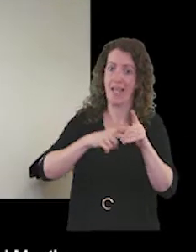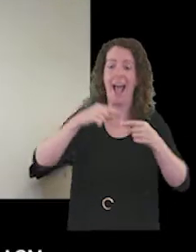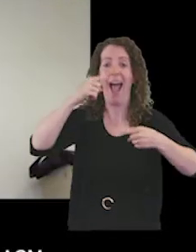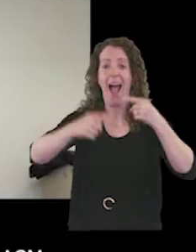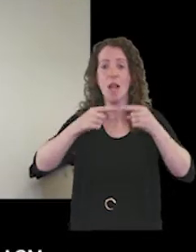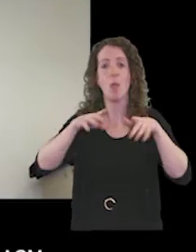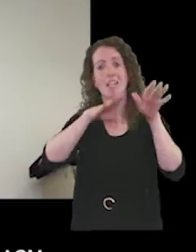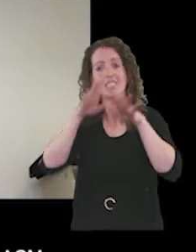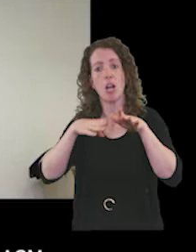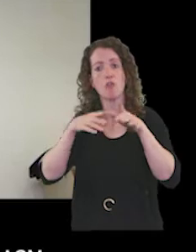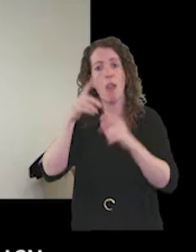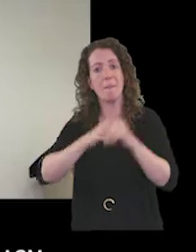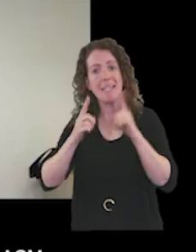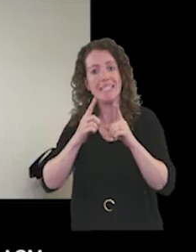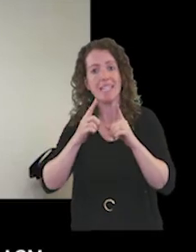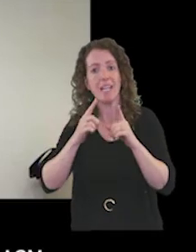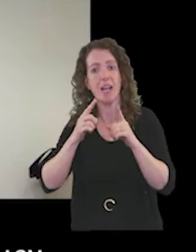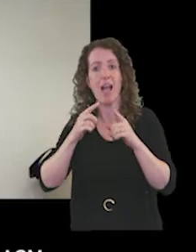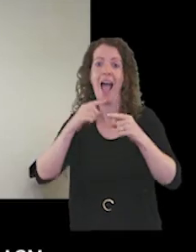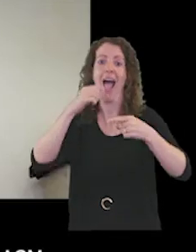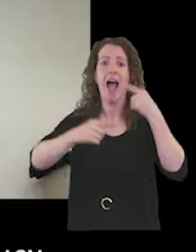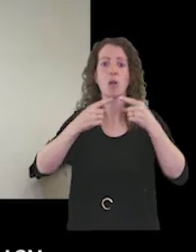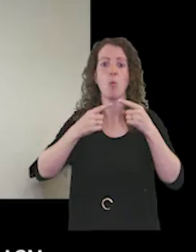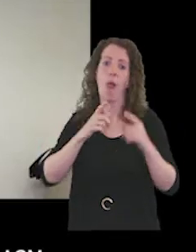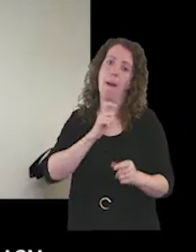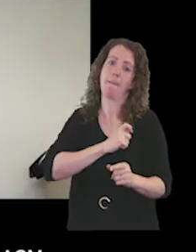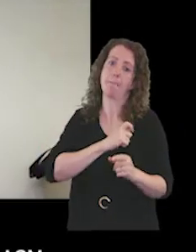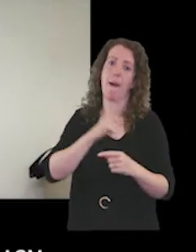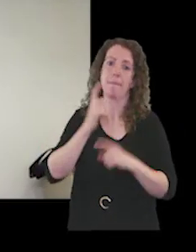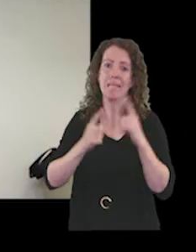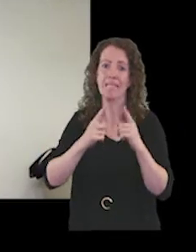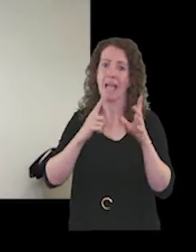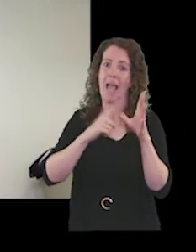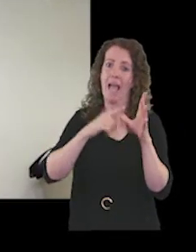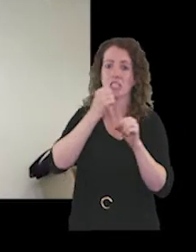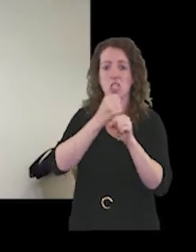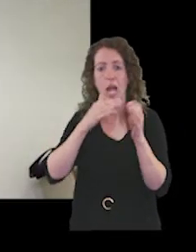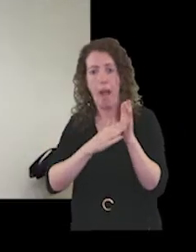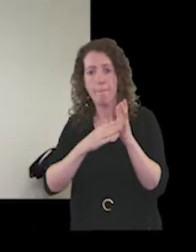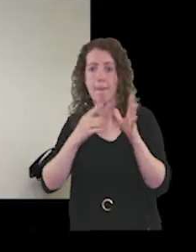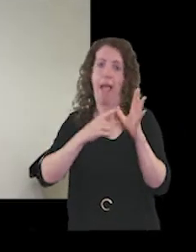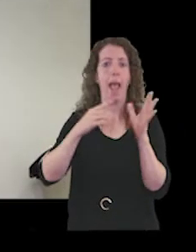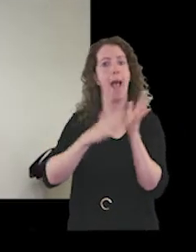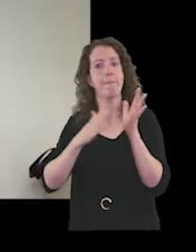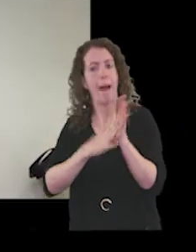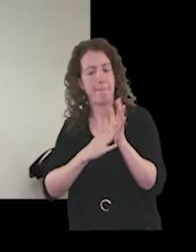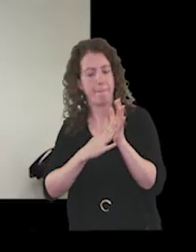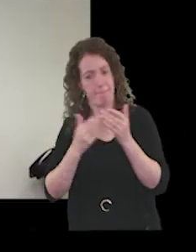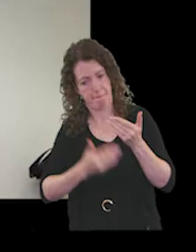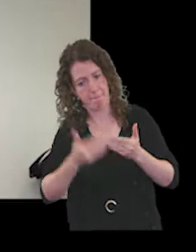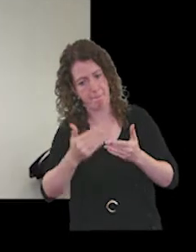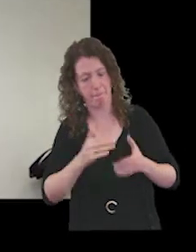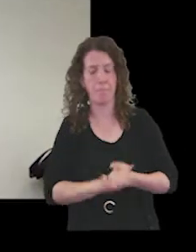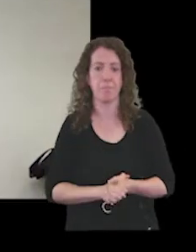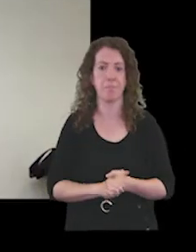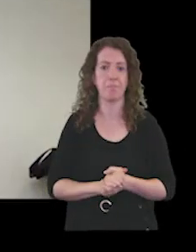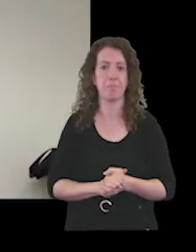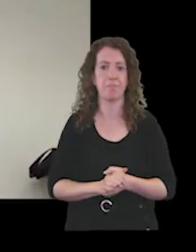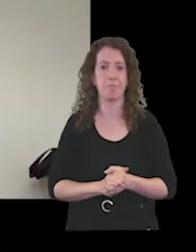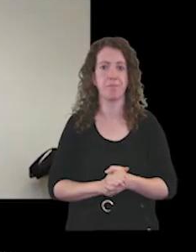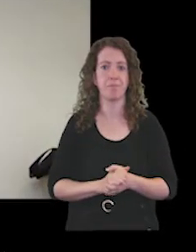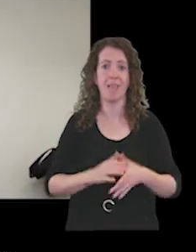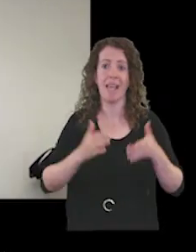which I'll refer to as the AGM AMM from now on. So due to the ongoing COVID